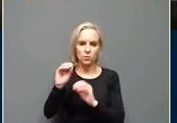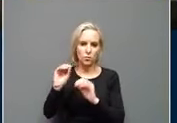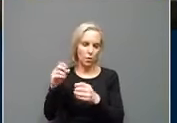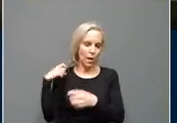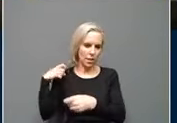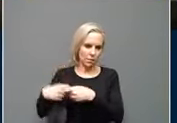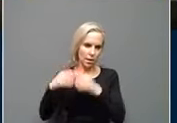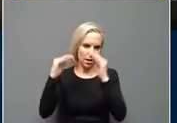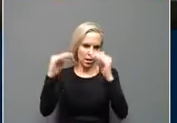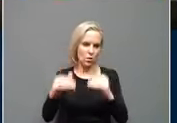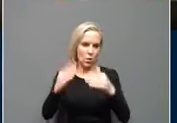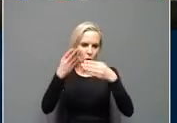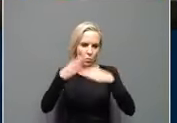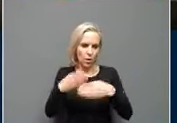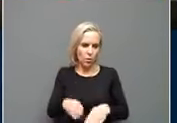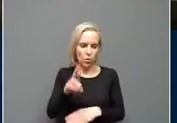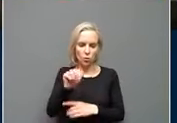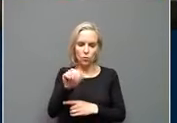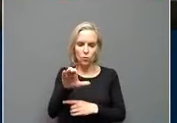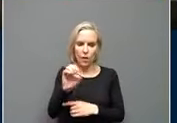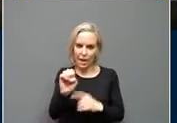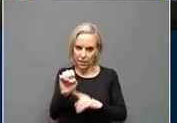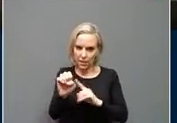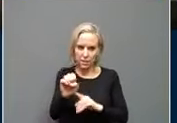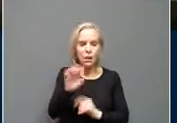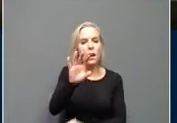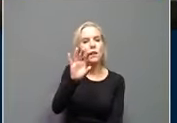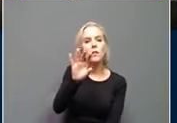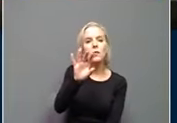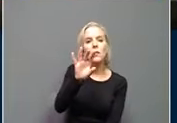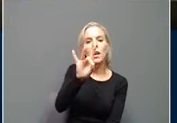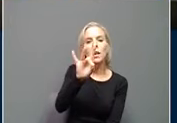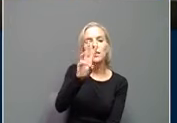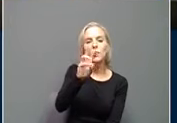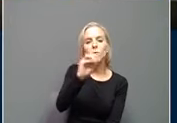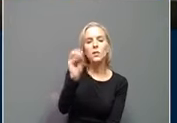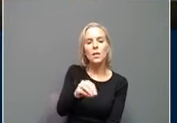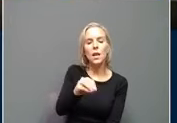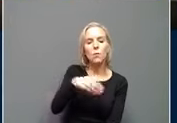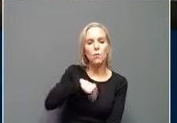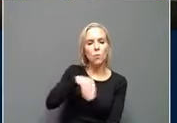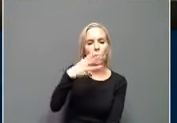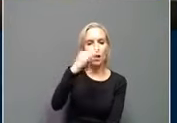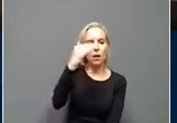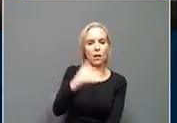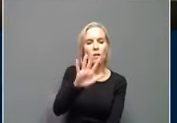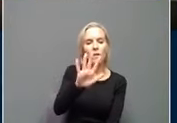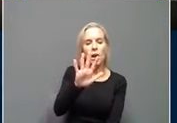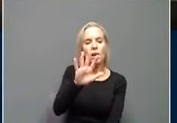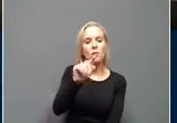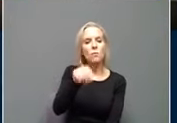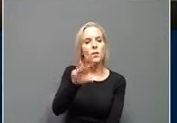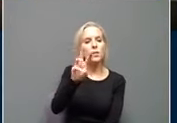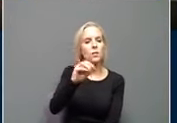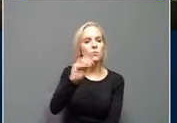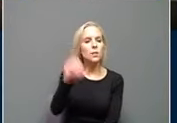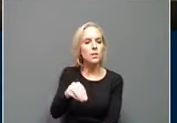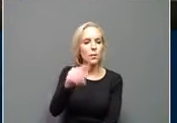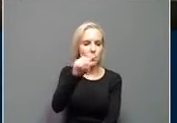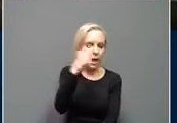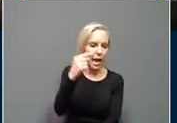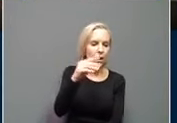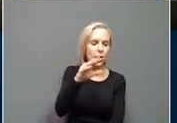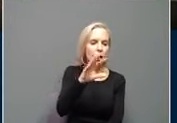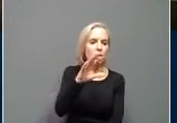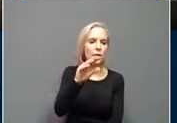of race, 83.76% white, 5.8% black or African American. That has ticked up.